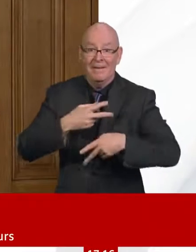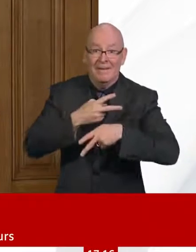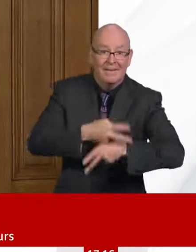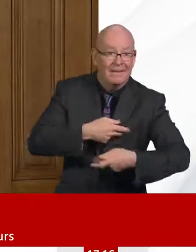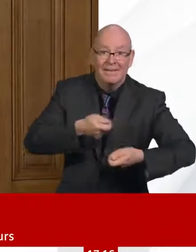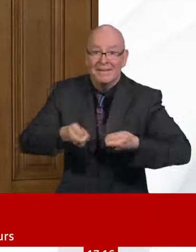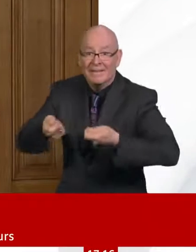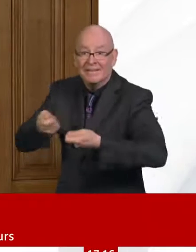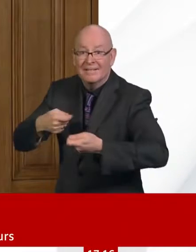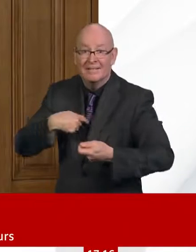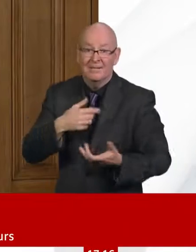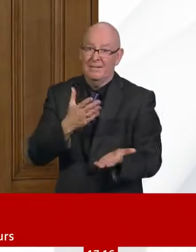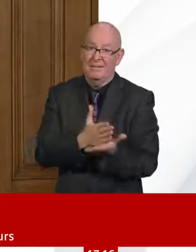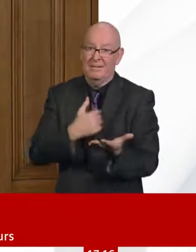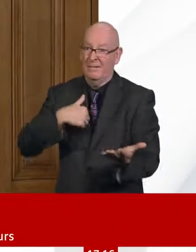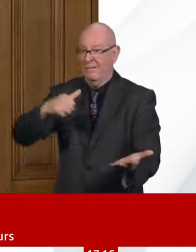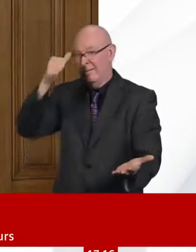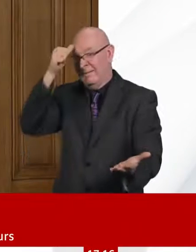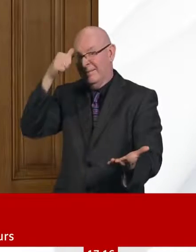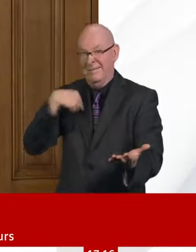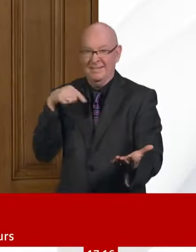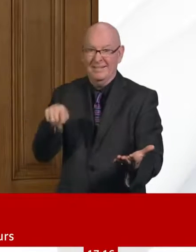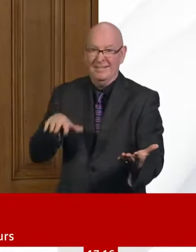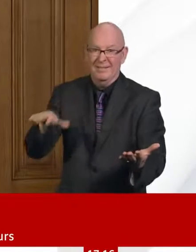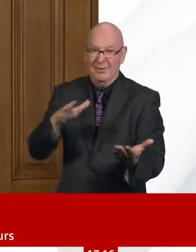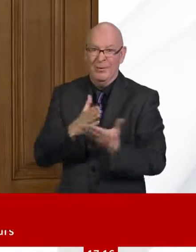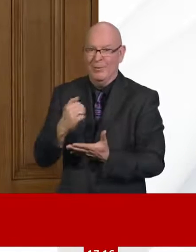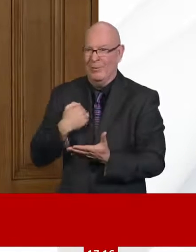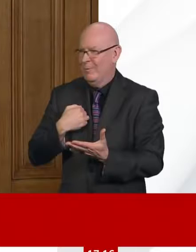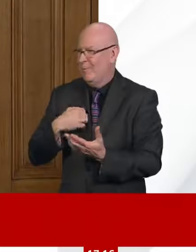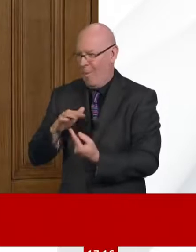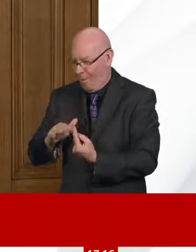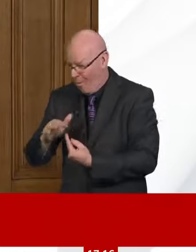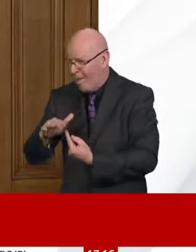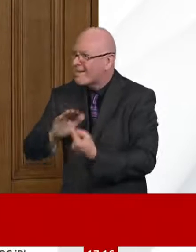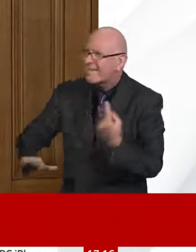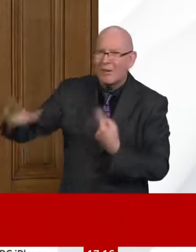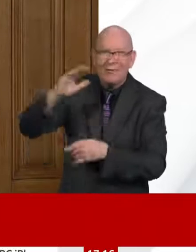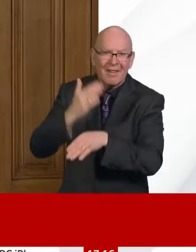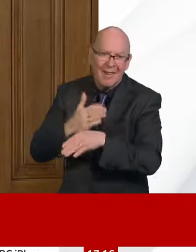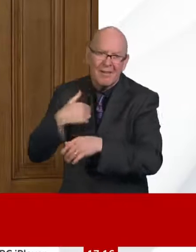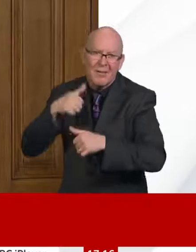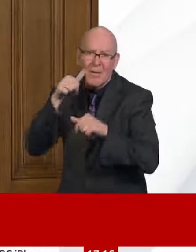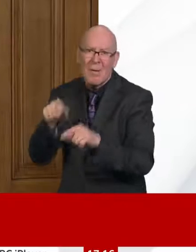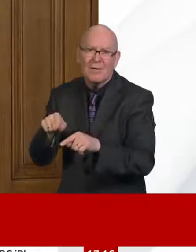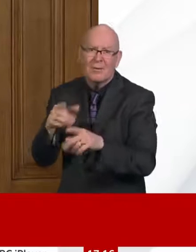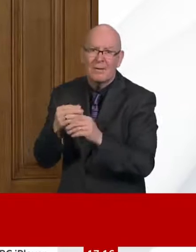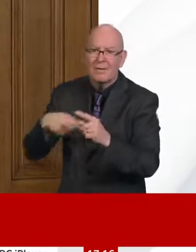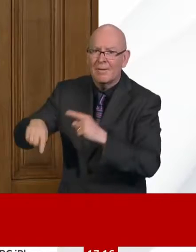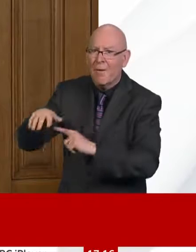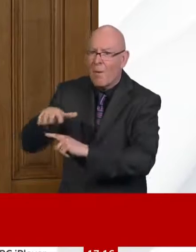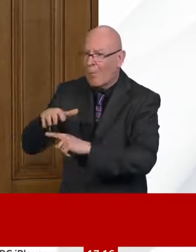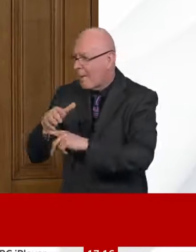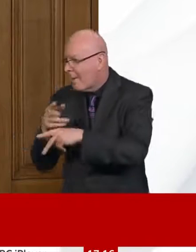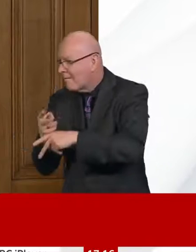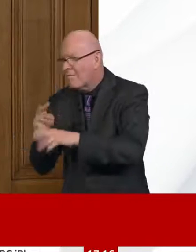outbreaks in care homes. And there is very active input there to ensure that the damage and the harm